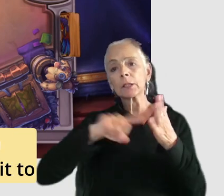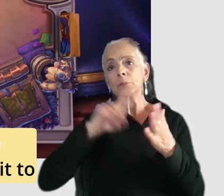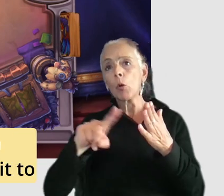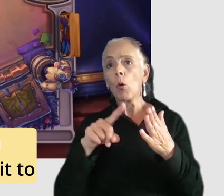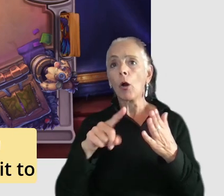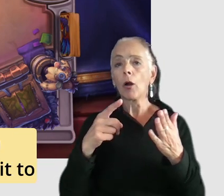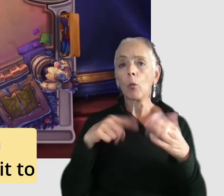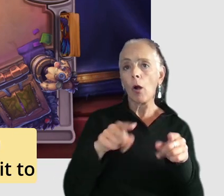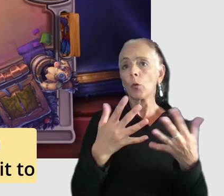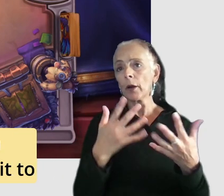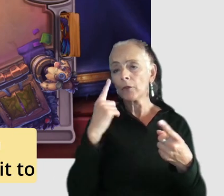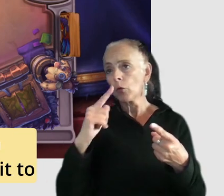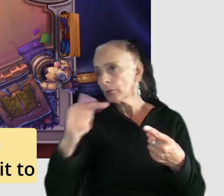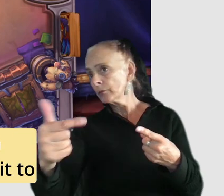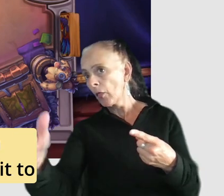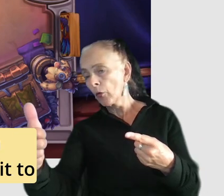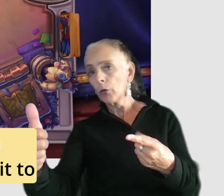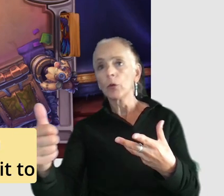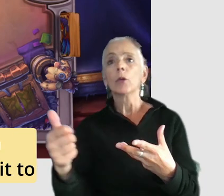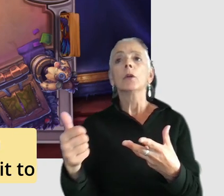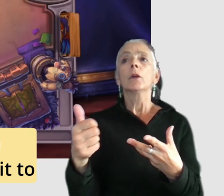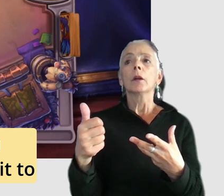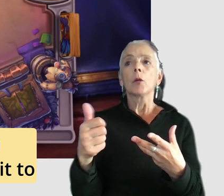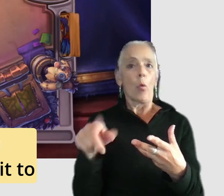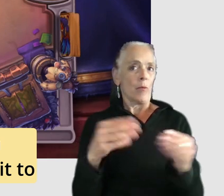take their turn and it's only moving when the player wants it to